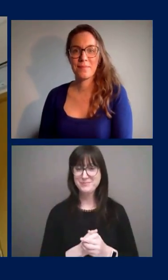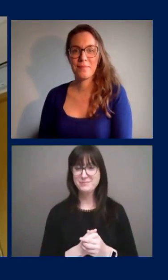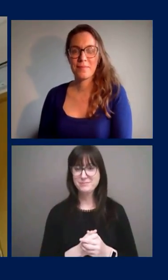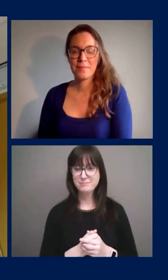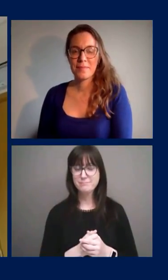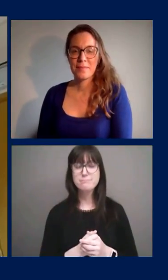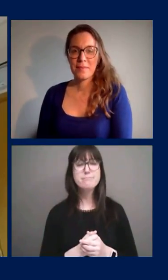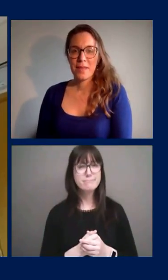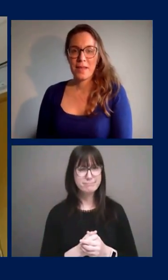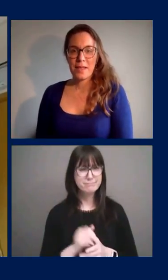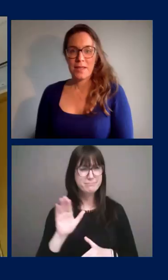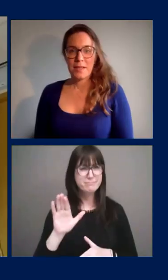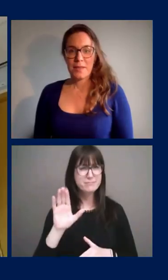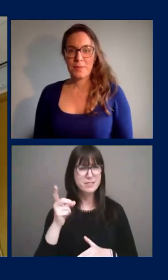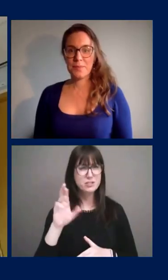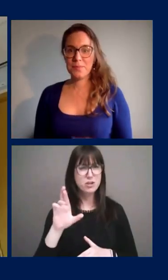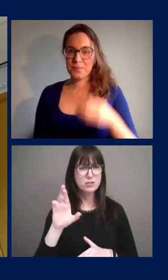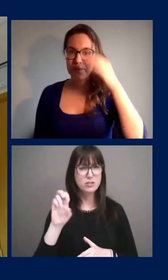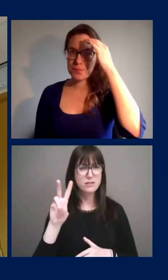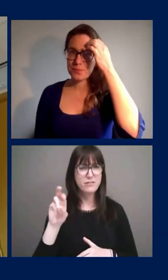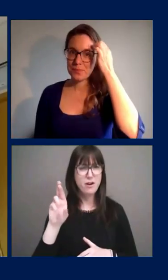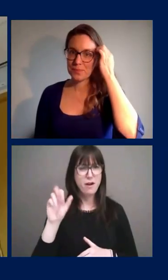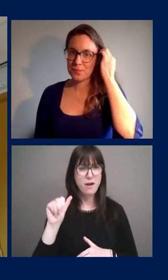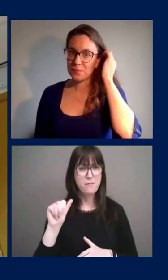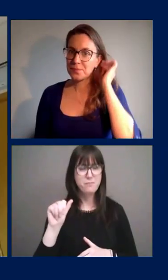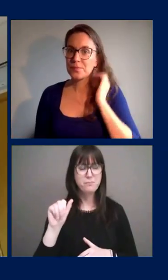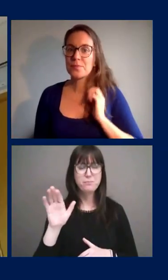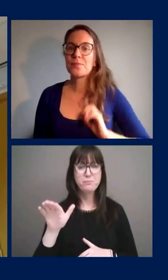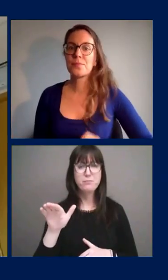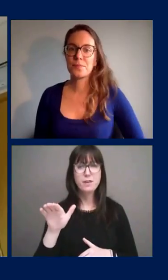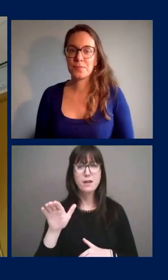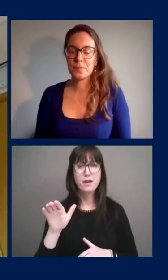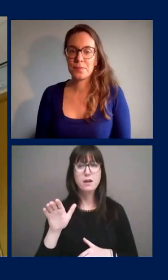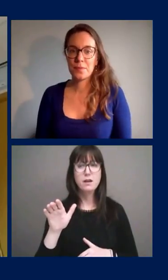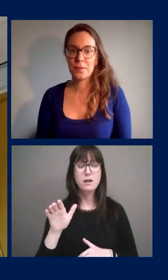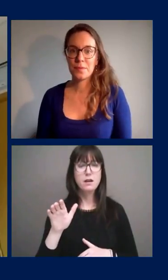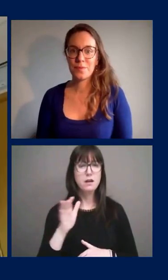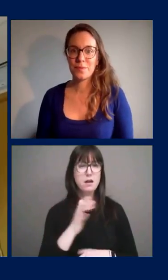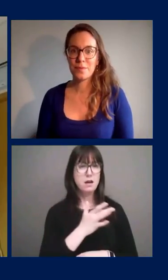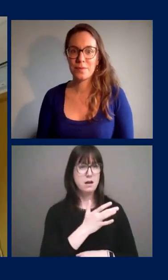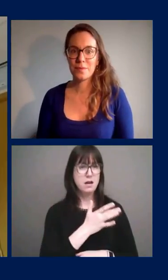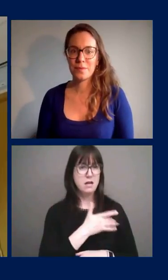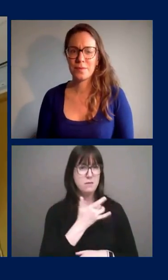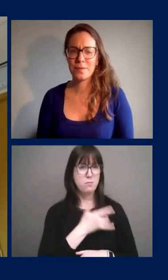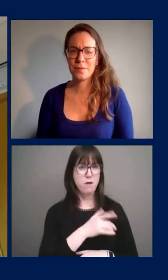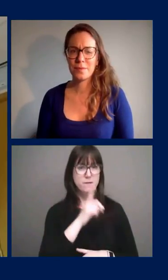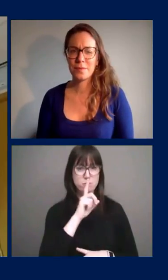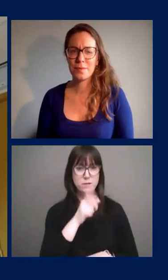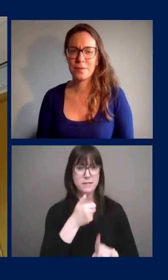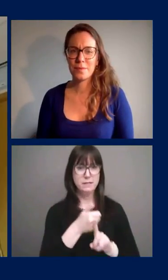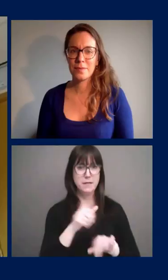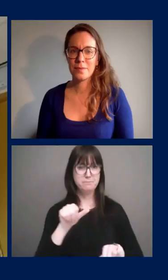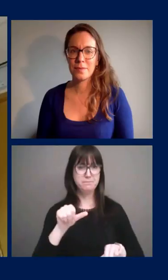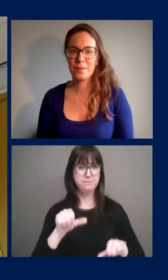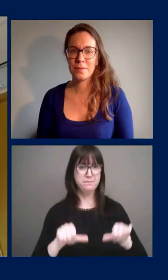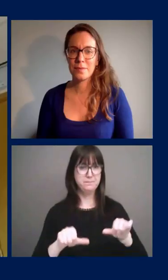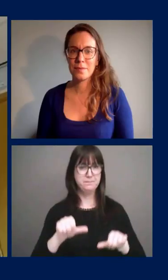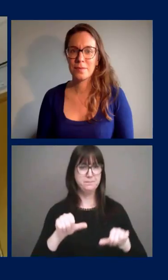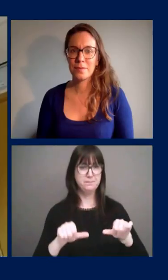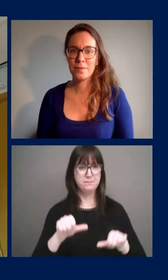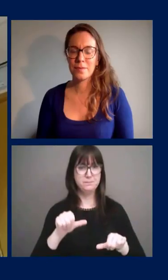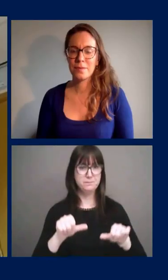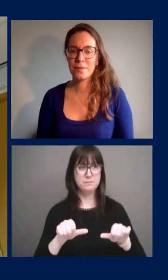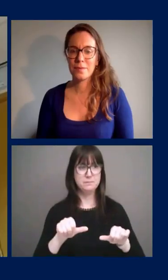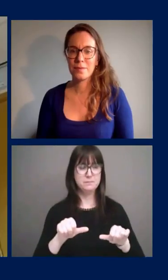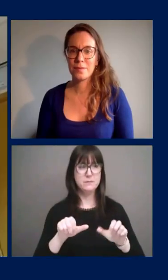Dr. Etch the province was reluctant to let any one district or region